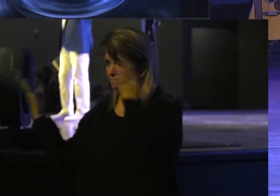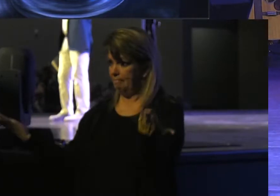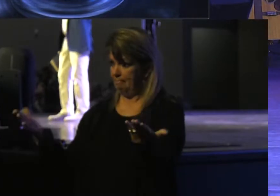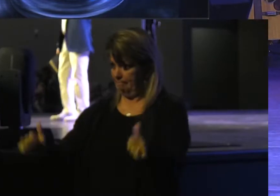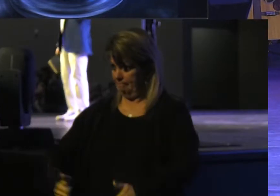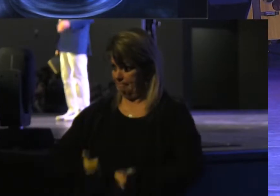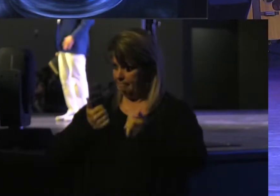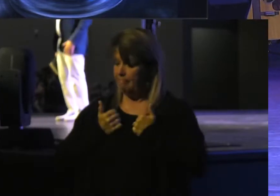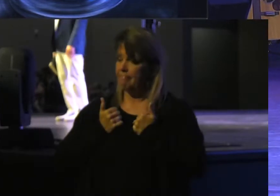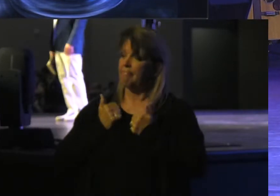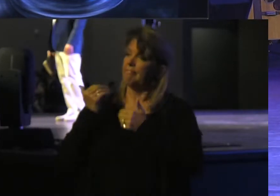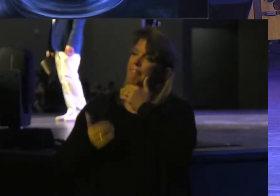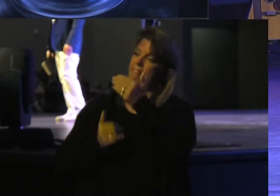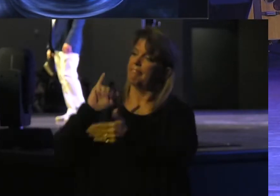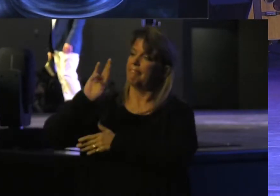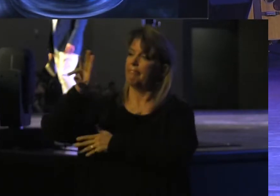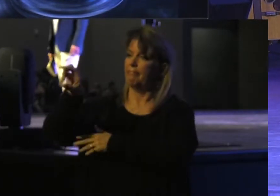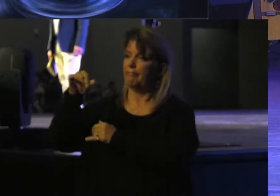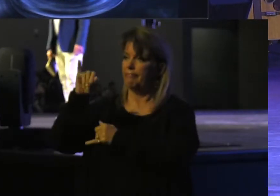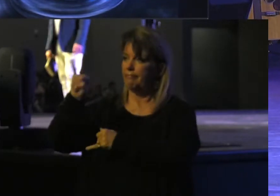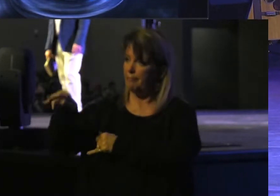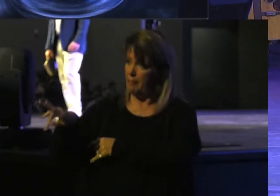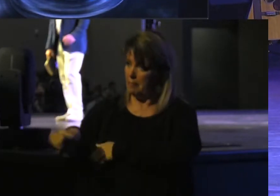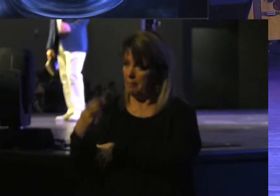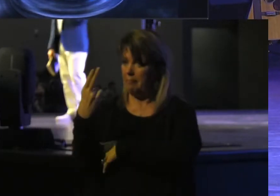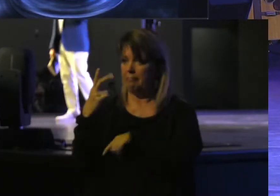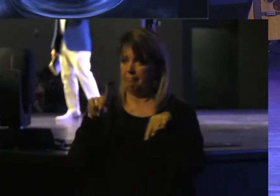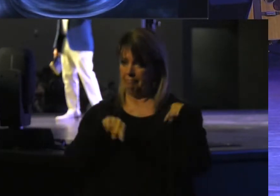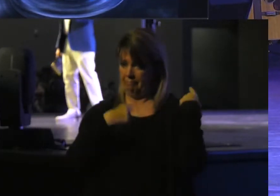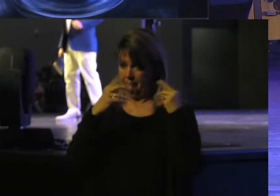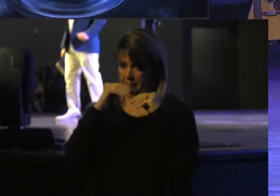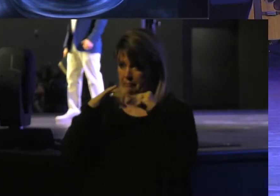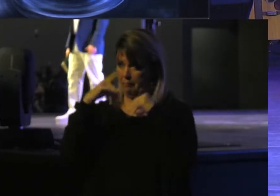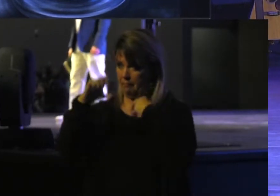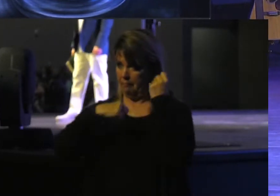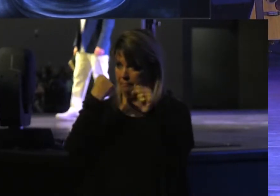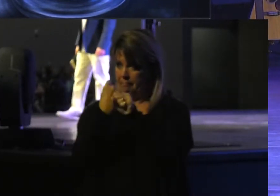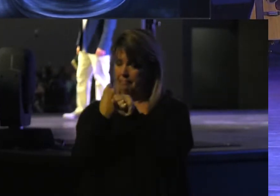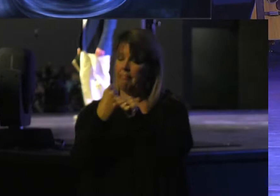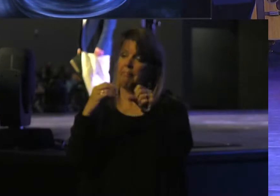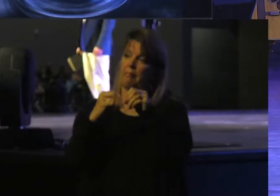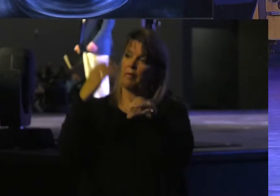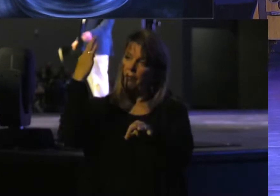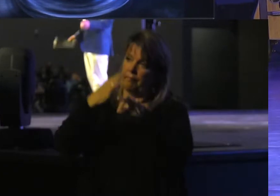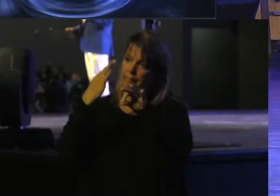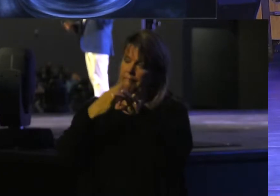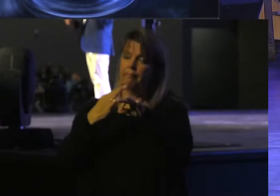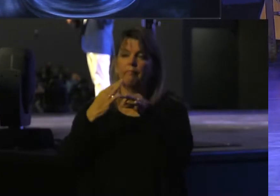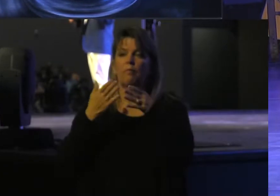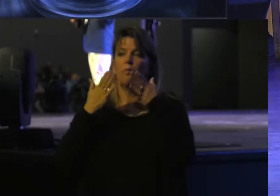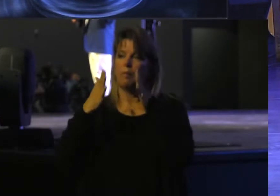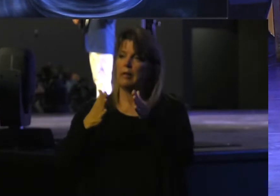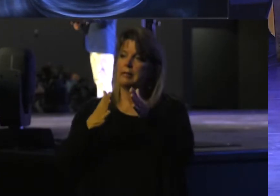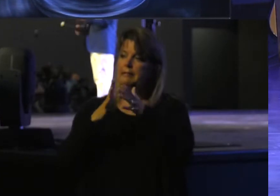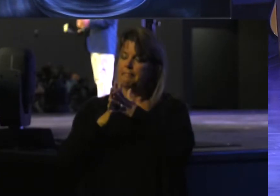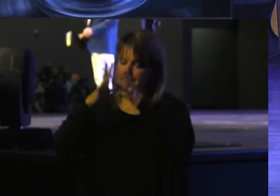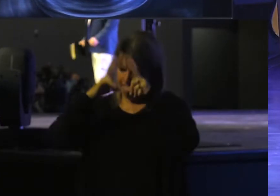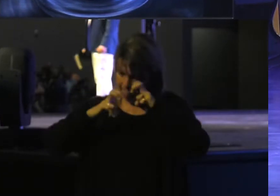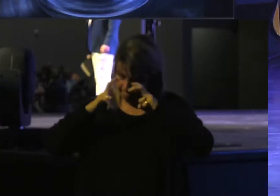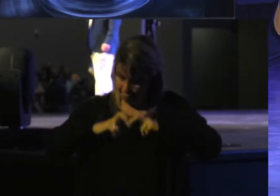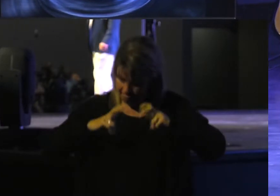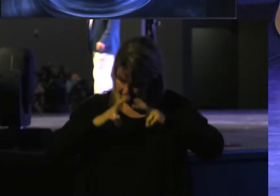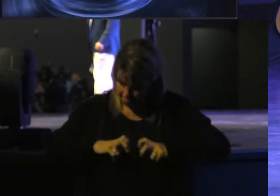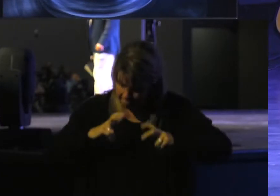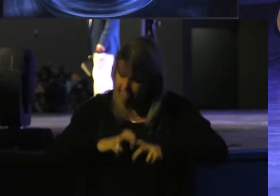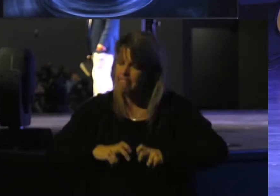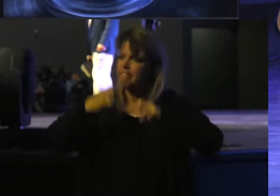live, we've been walking through the book of Jeremiah for over a year now. We believe that is the most faithful way to milk God's Word of all of the